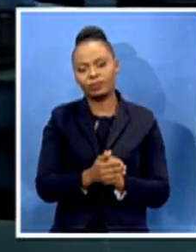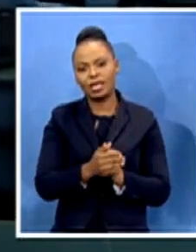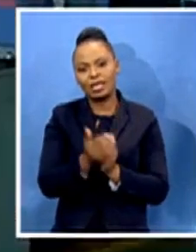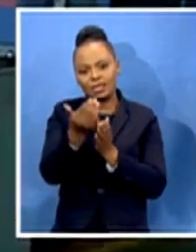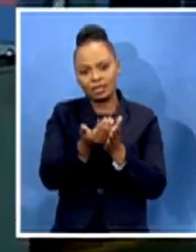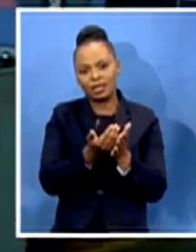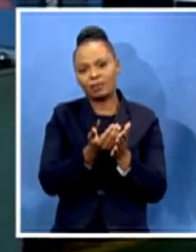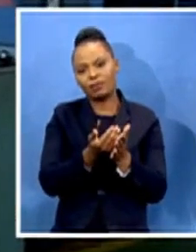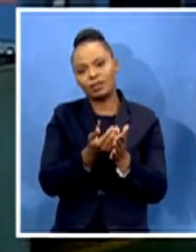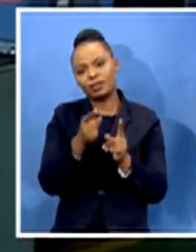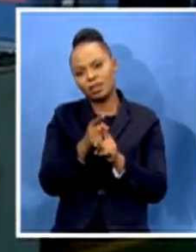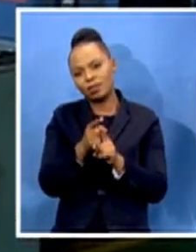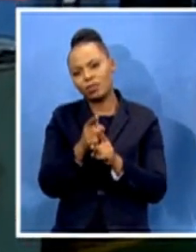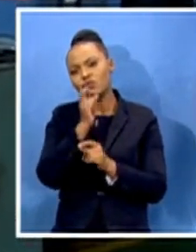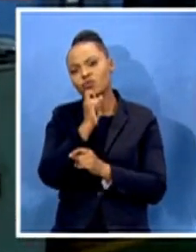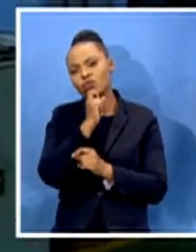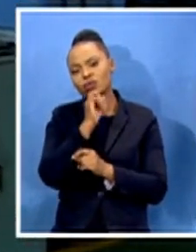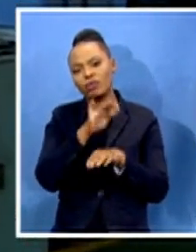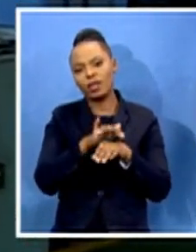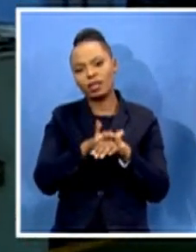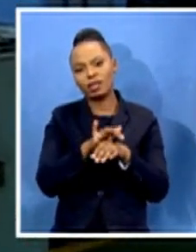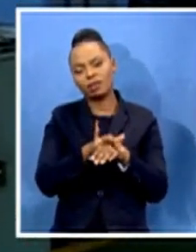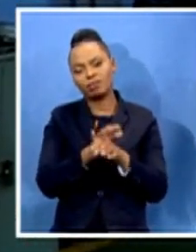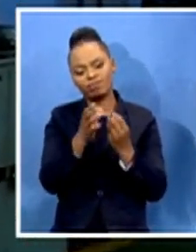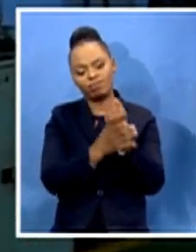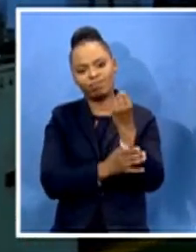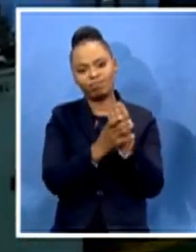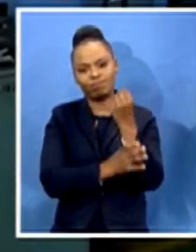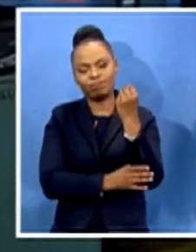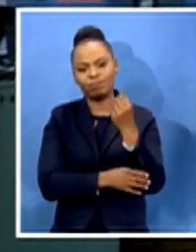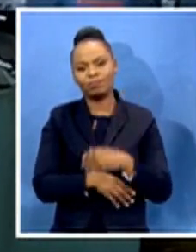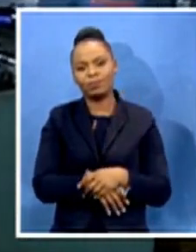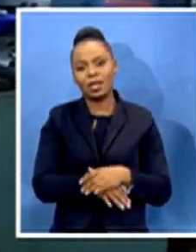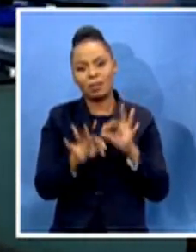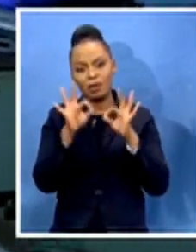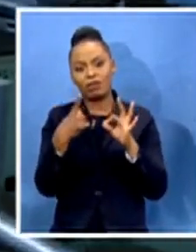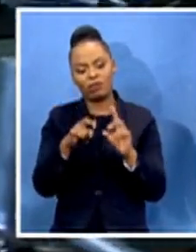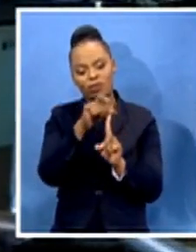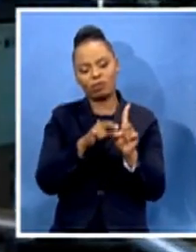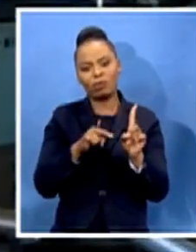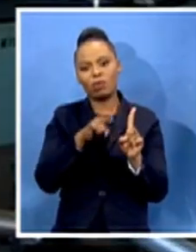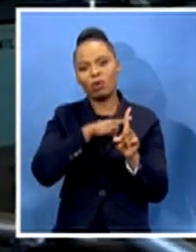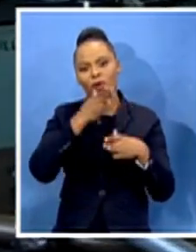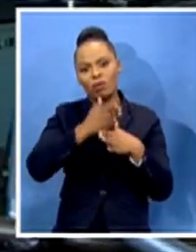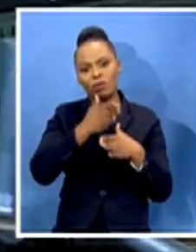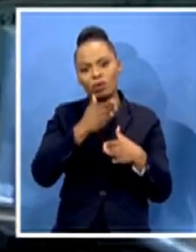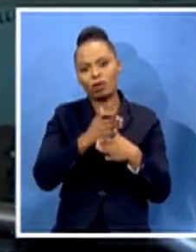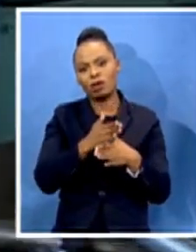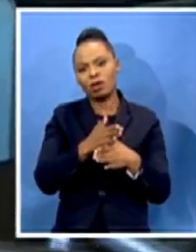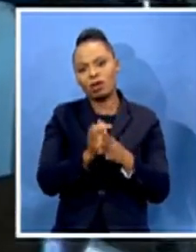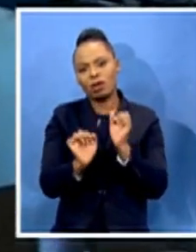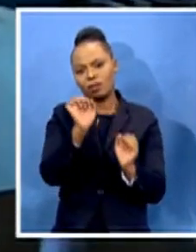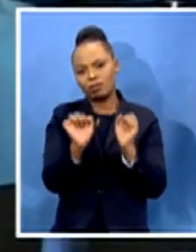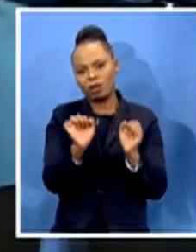prosthesis. Perfect for Lungile who does technical work at an automotive company. Many amputees struggle to